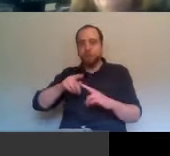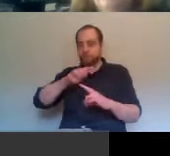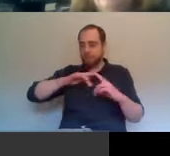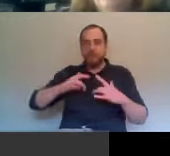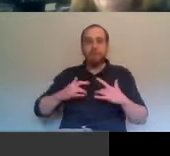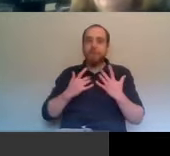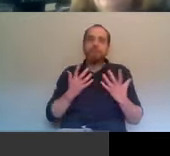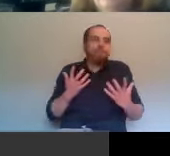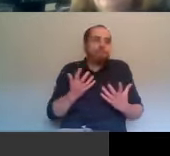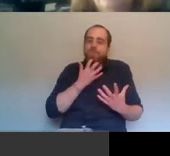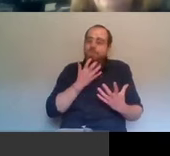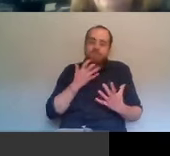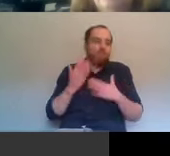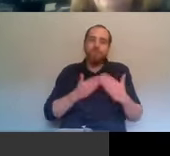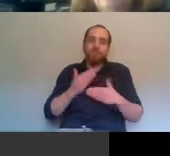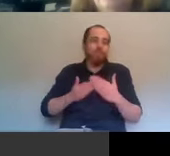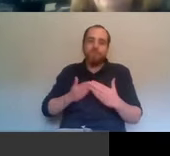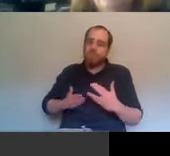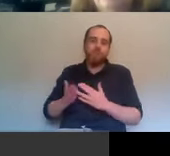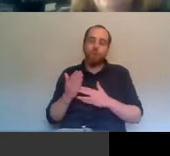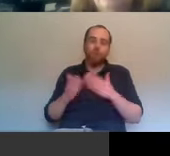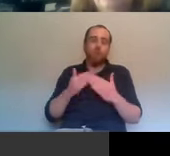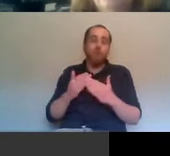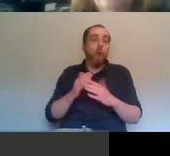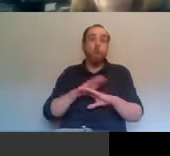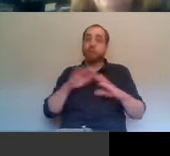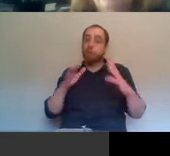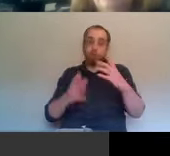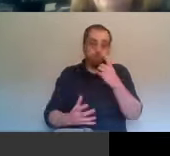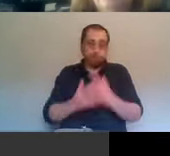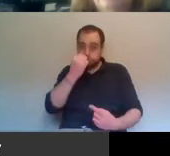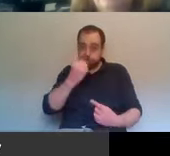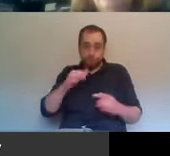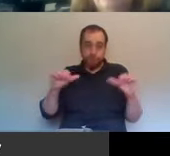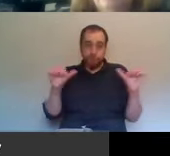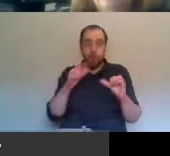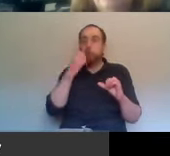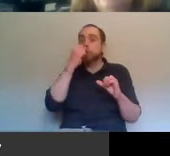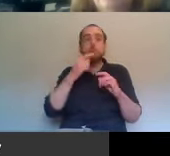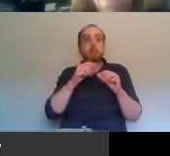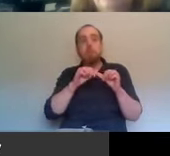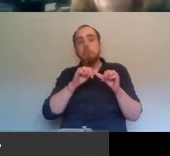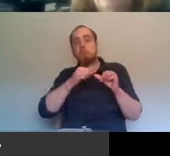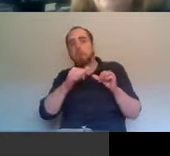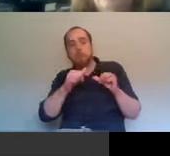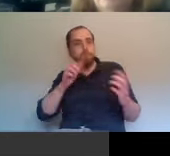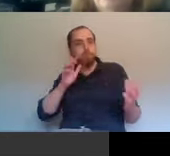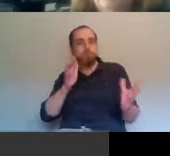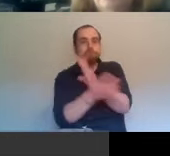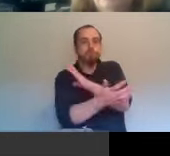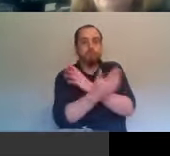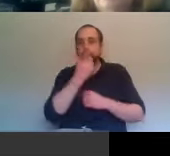best of a bad job. We're not there yet. It could yet spin out of control wildly, where everybody could see what could happen politically.